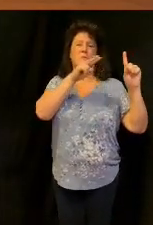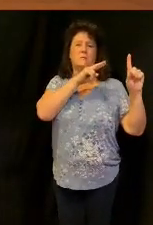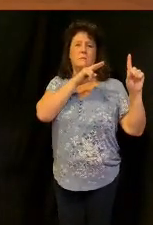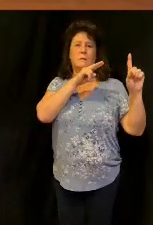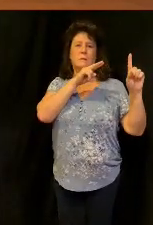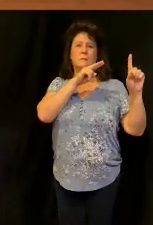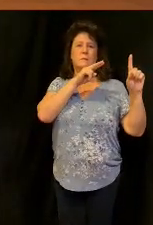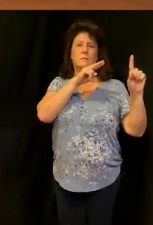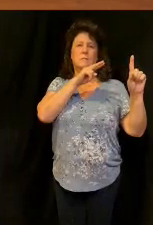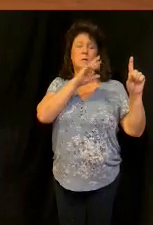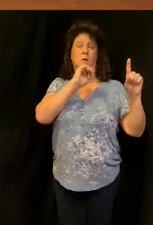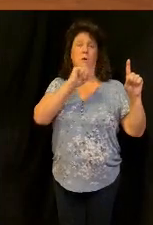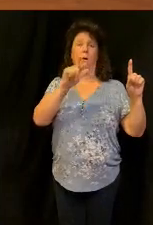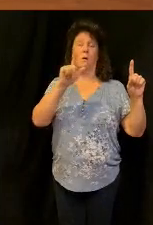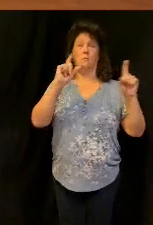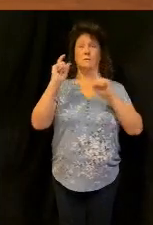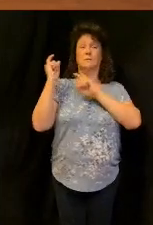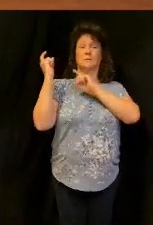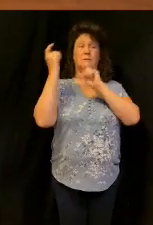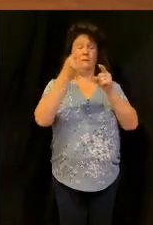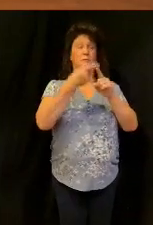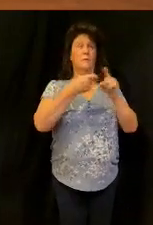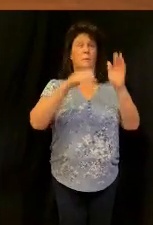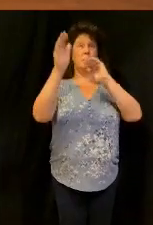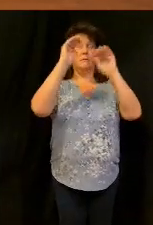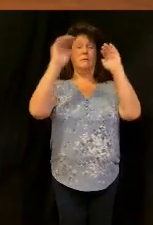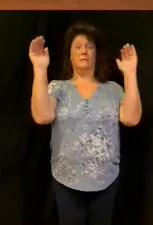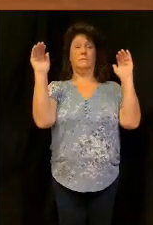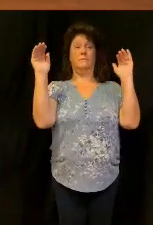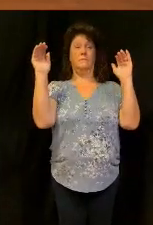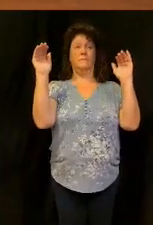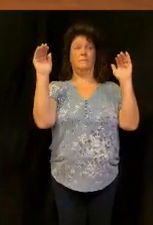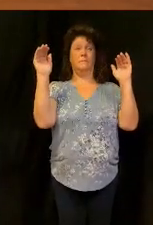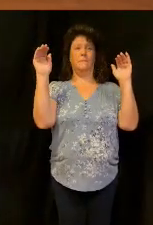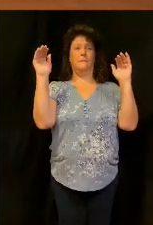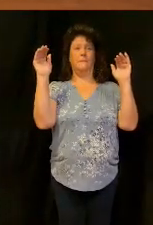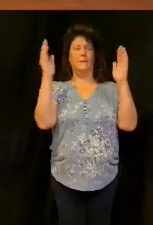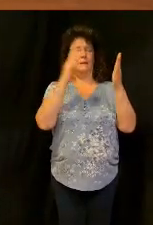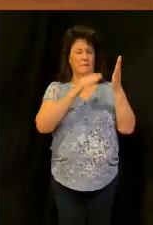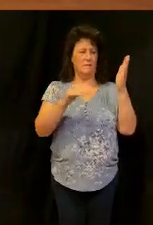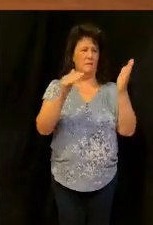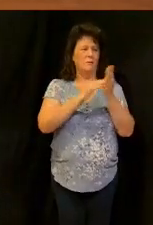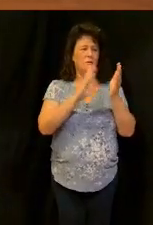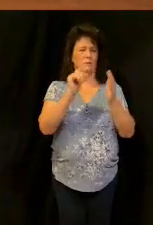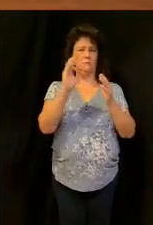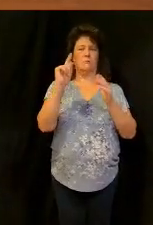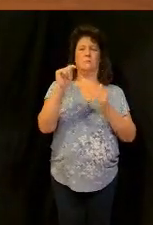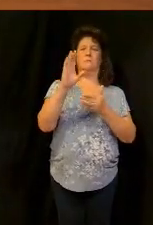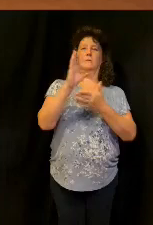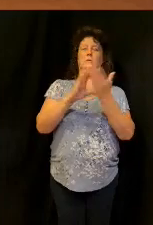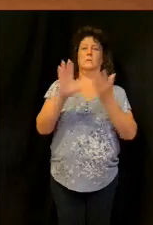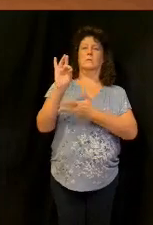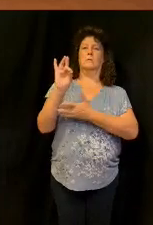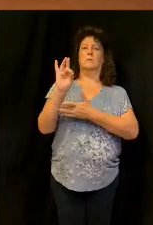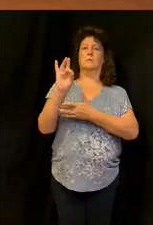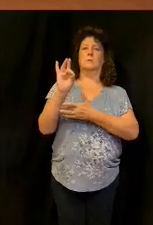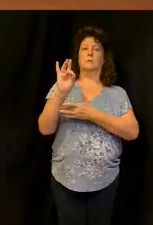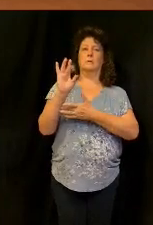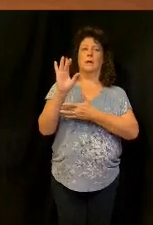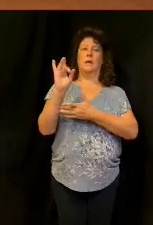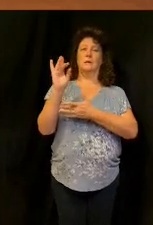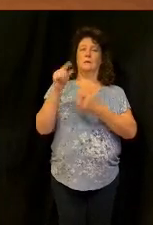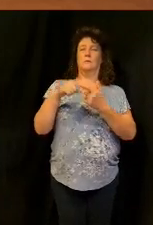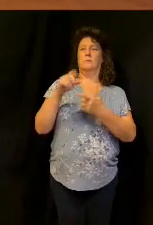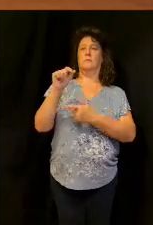been talking about that I'll give you a scripture a set of scriptures I was in them yesterday again in Deuteronomy chapter 8 verses 18 through 20